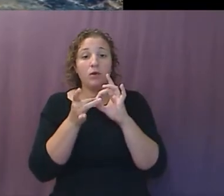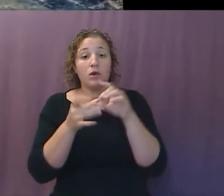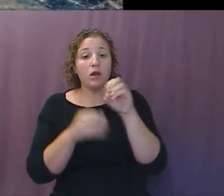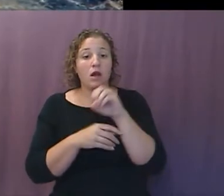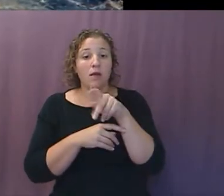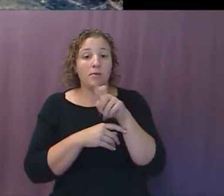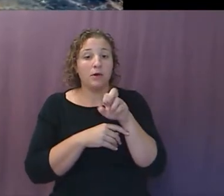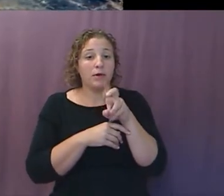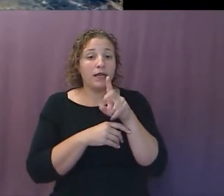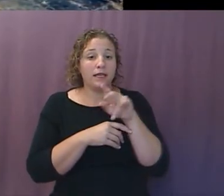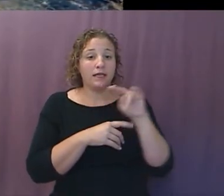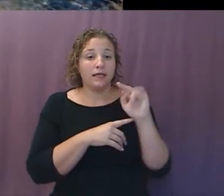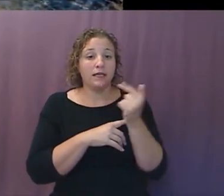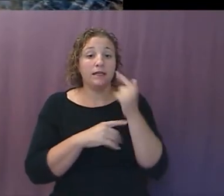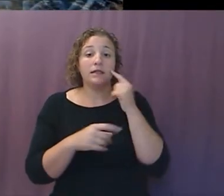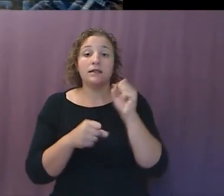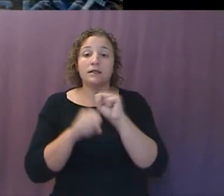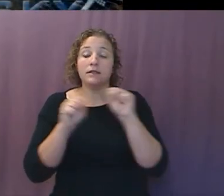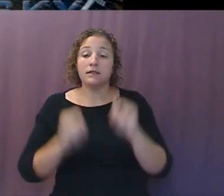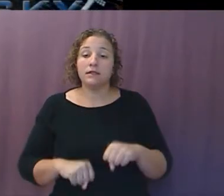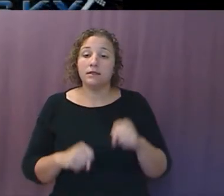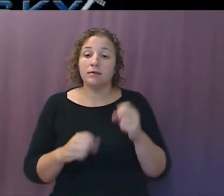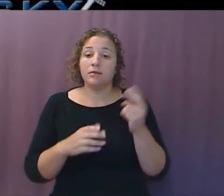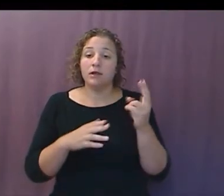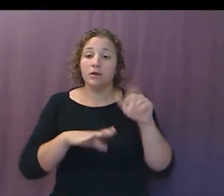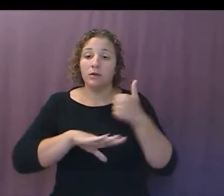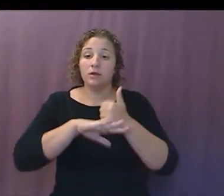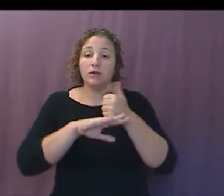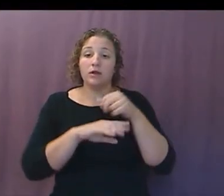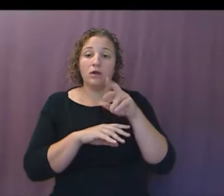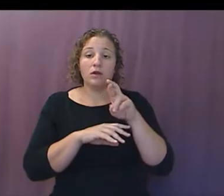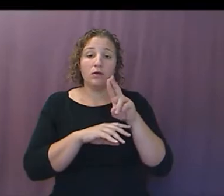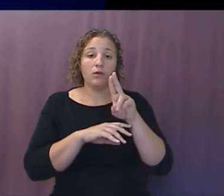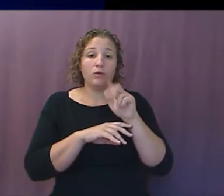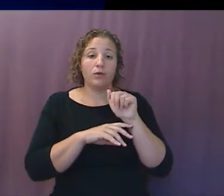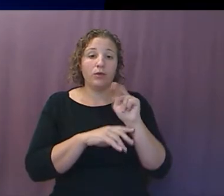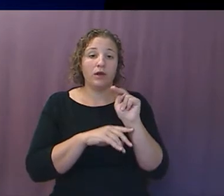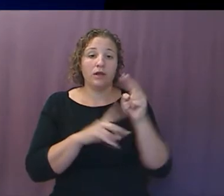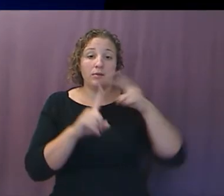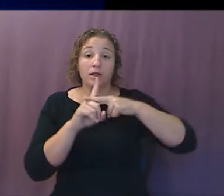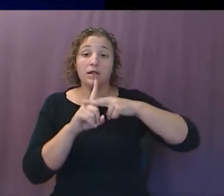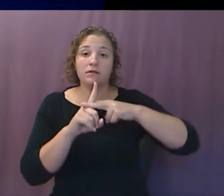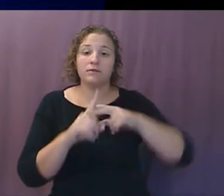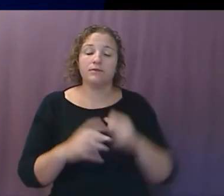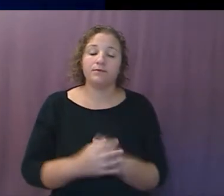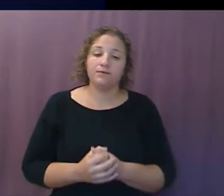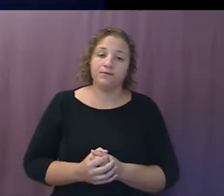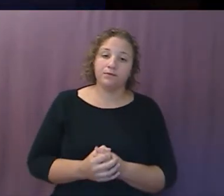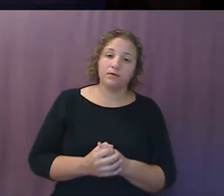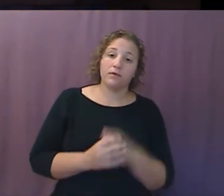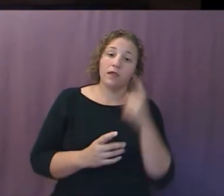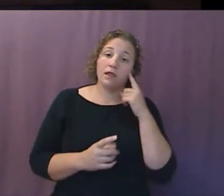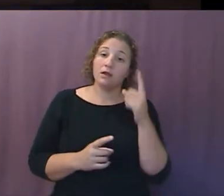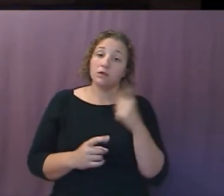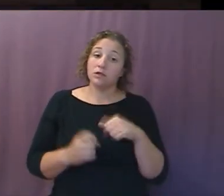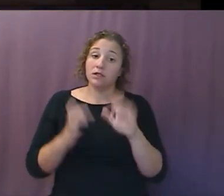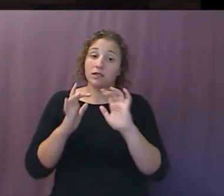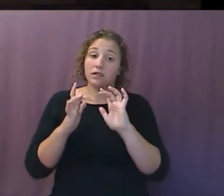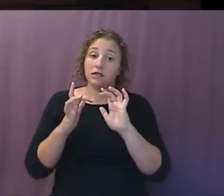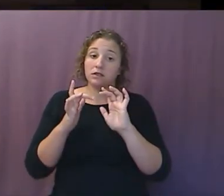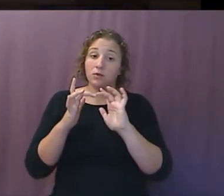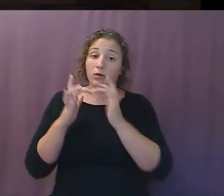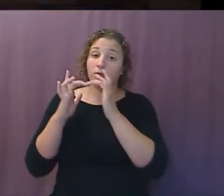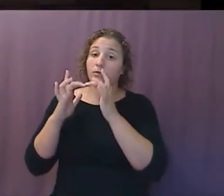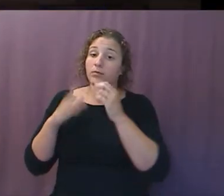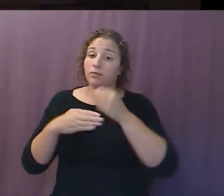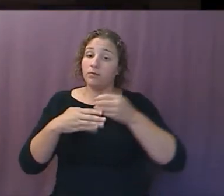pre-installed with the Ruon mobile application. This website, which is where this video came from, actually has a number of